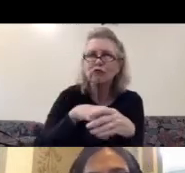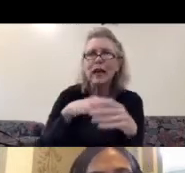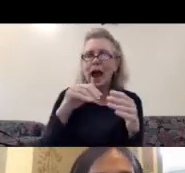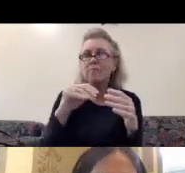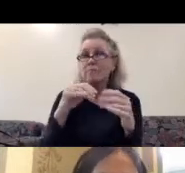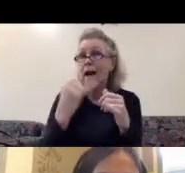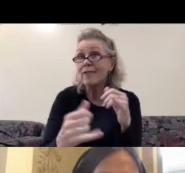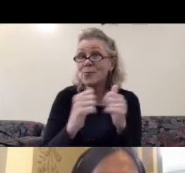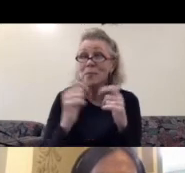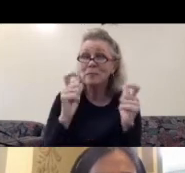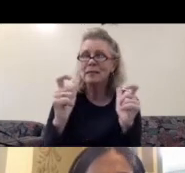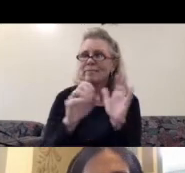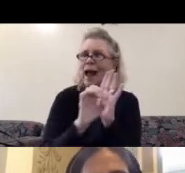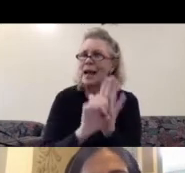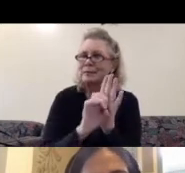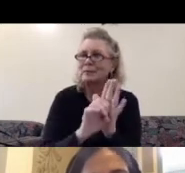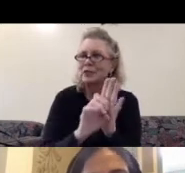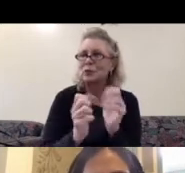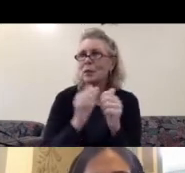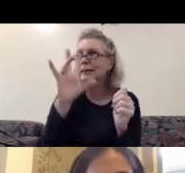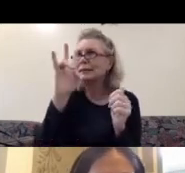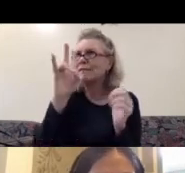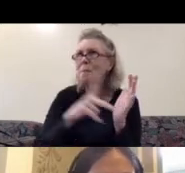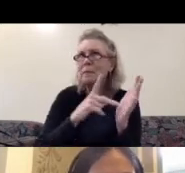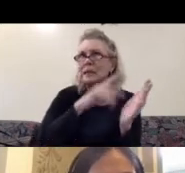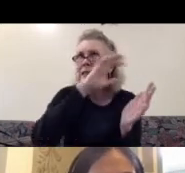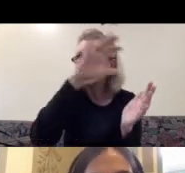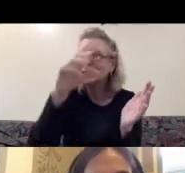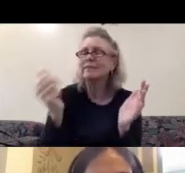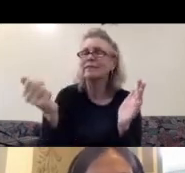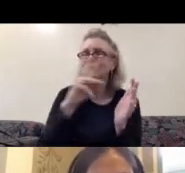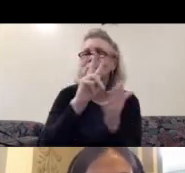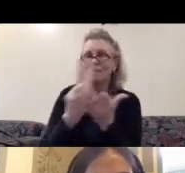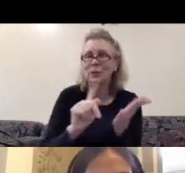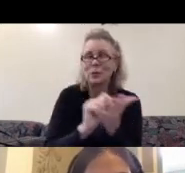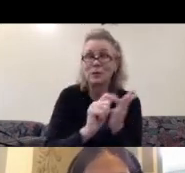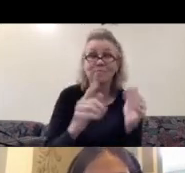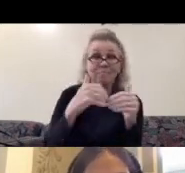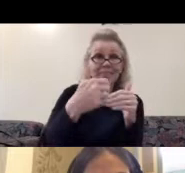with most than seven pieces and a couple of videos. Next one, please.